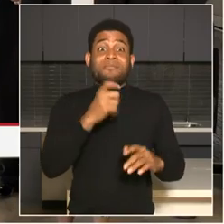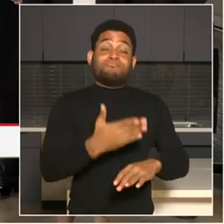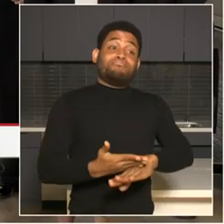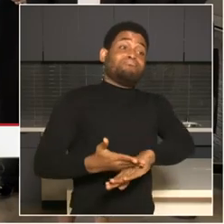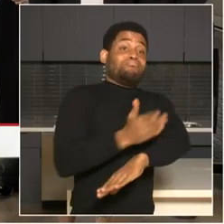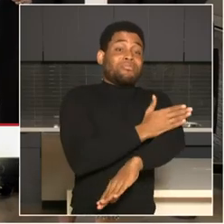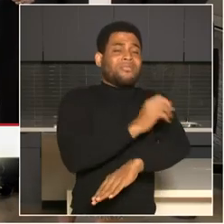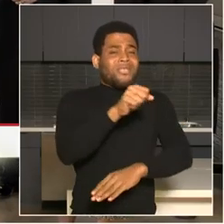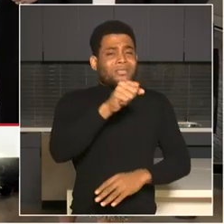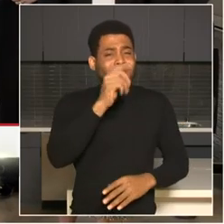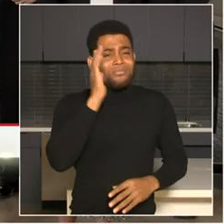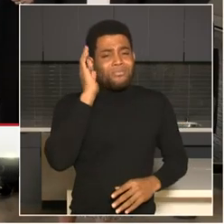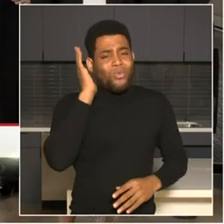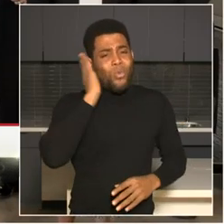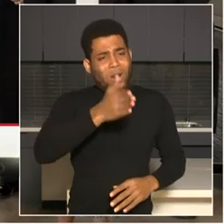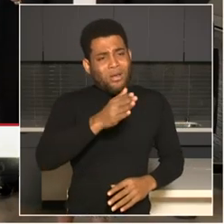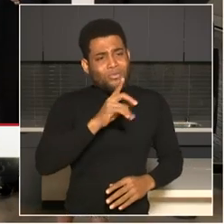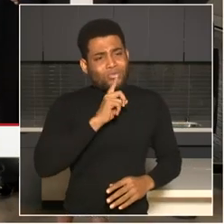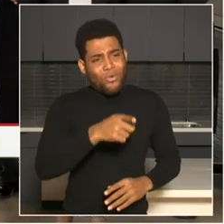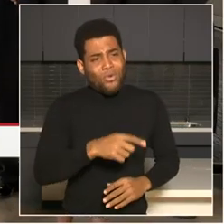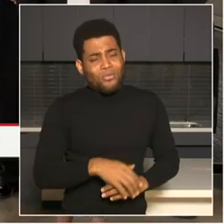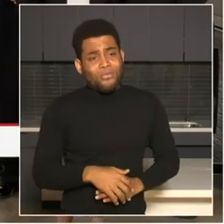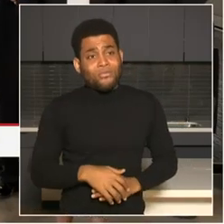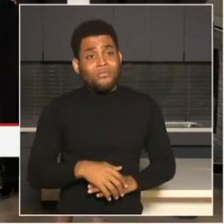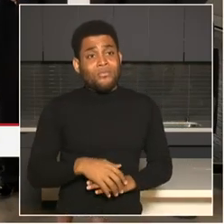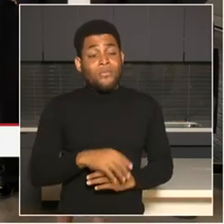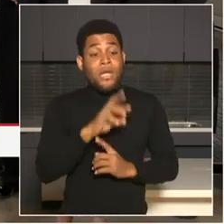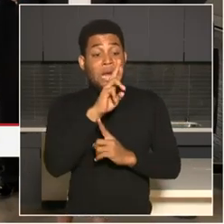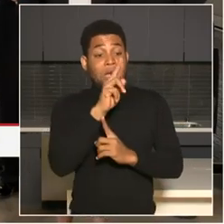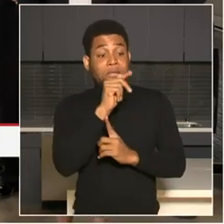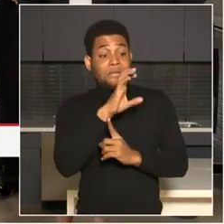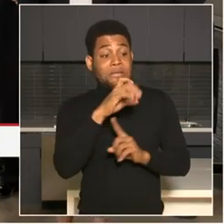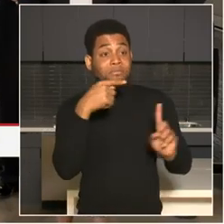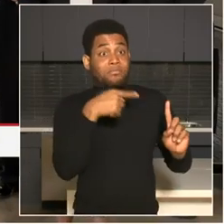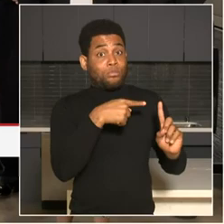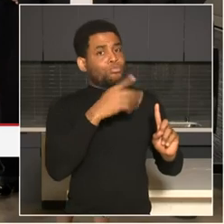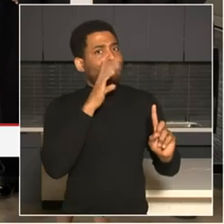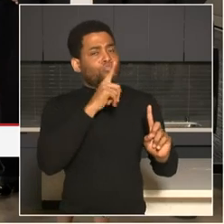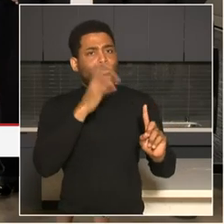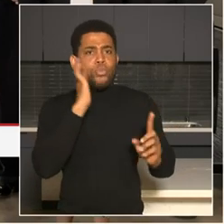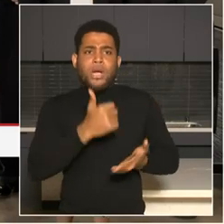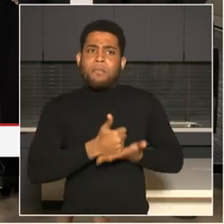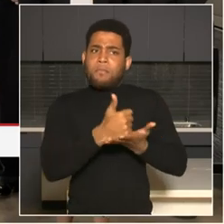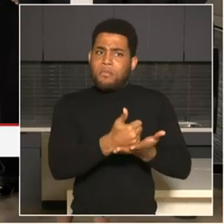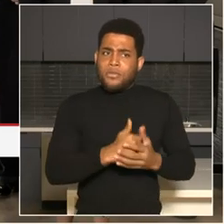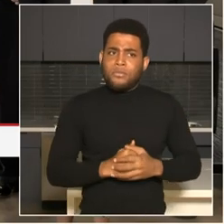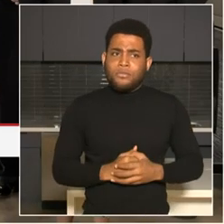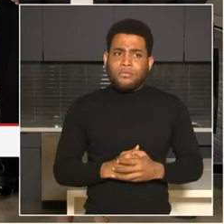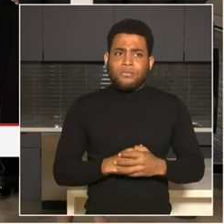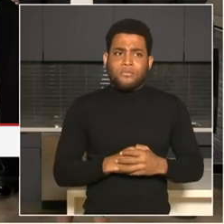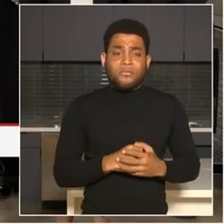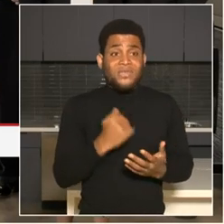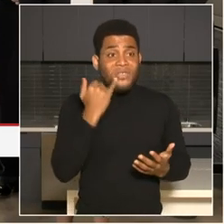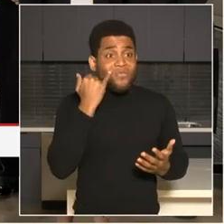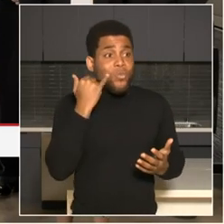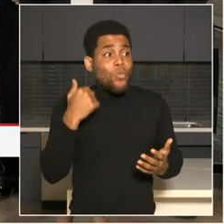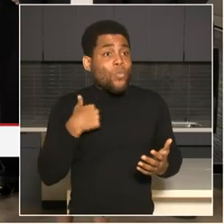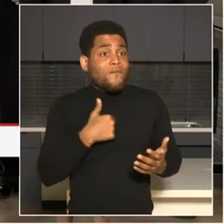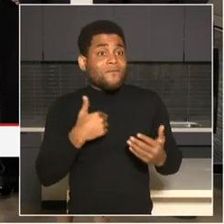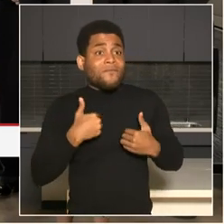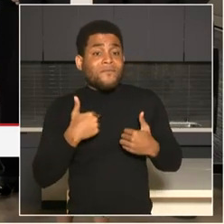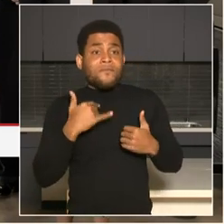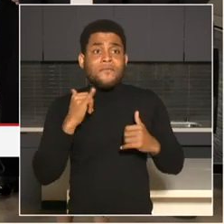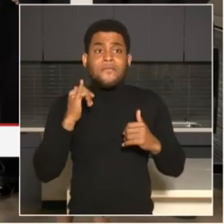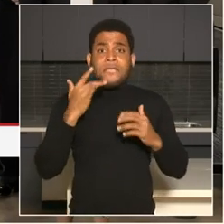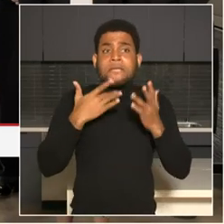personnel from other agencies in that space will certainly help us. Um, if there are those disparities that you just spoke about to kind of leverage that